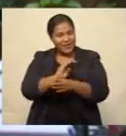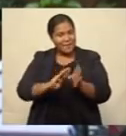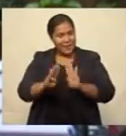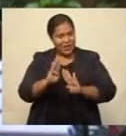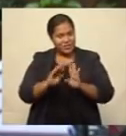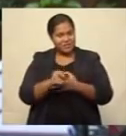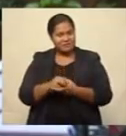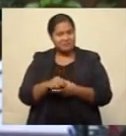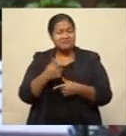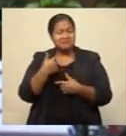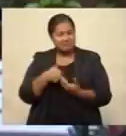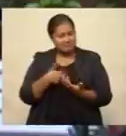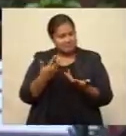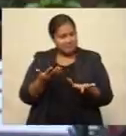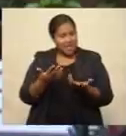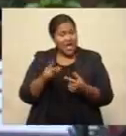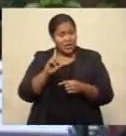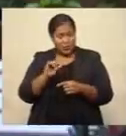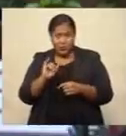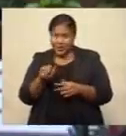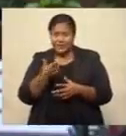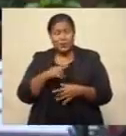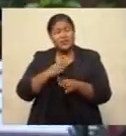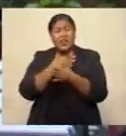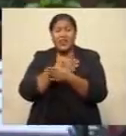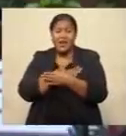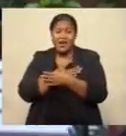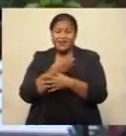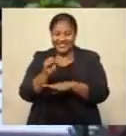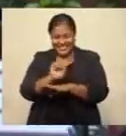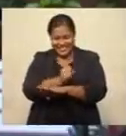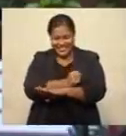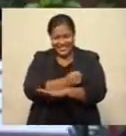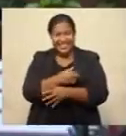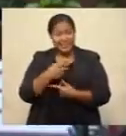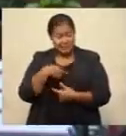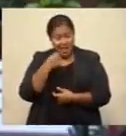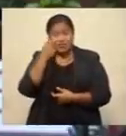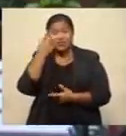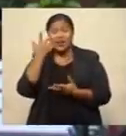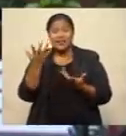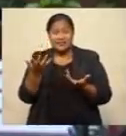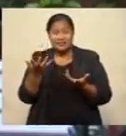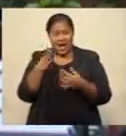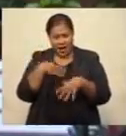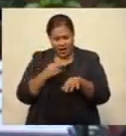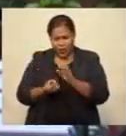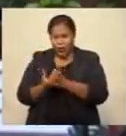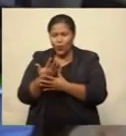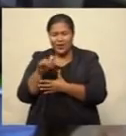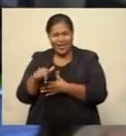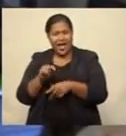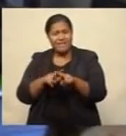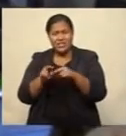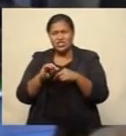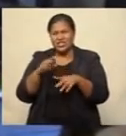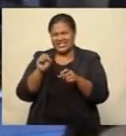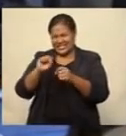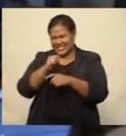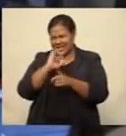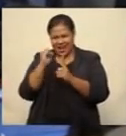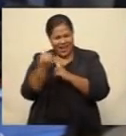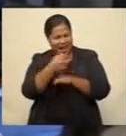I sort of just did it because I loved the sea. I realized that, you know, having grown up in Fiji with the sea around me, that